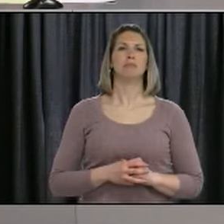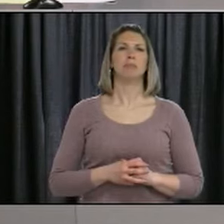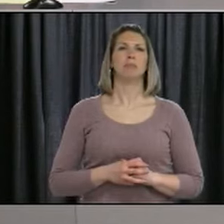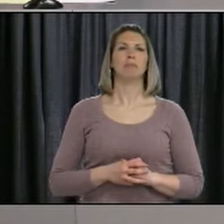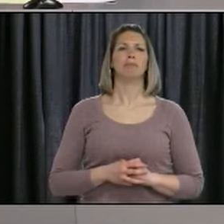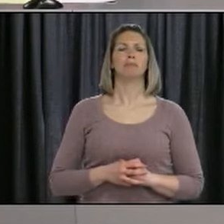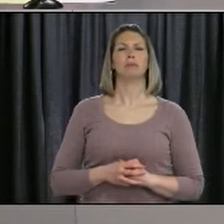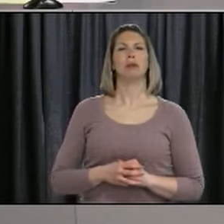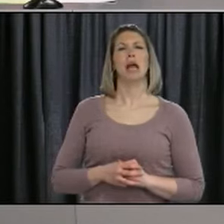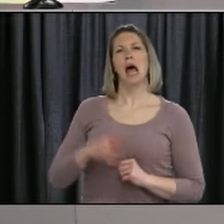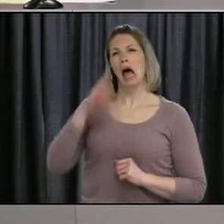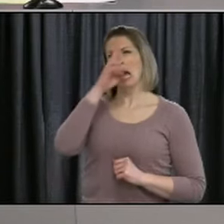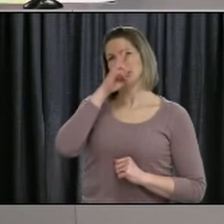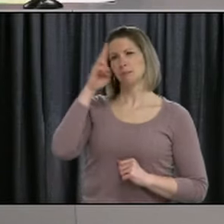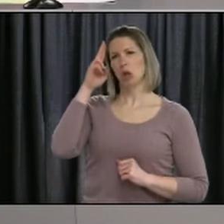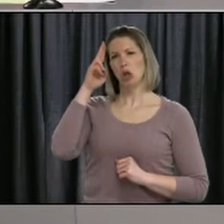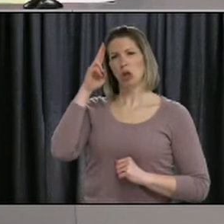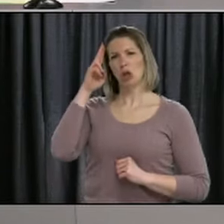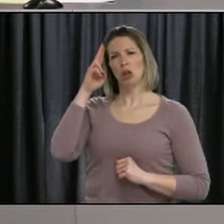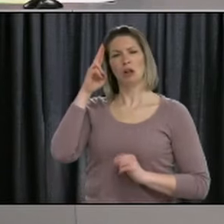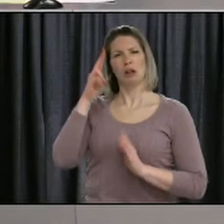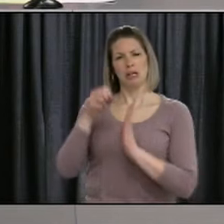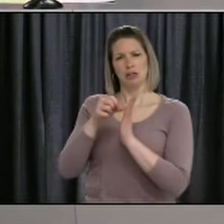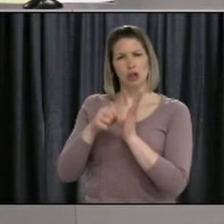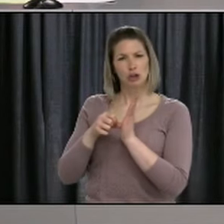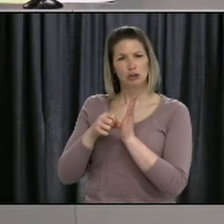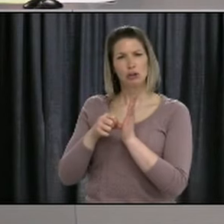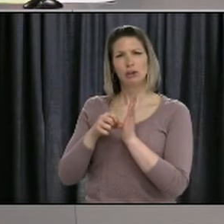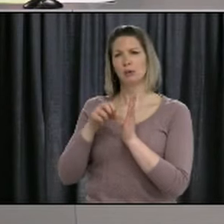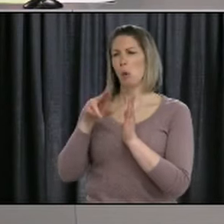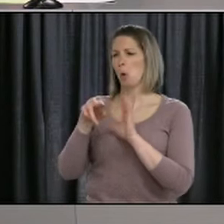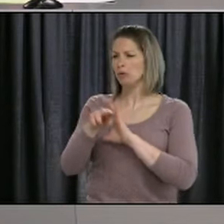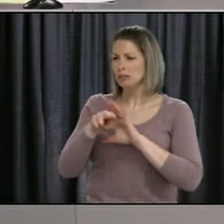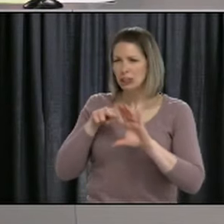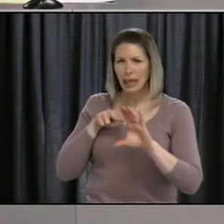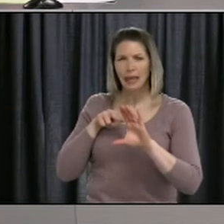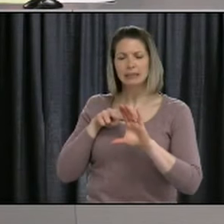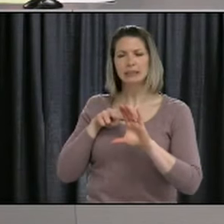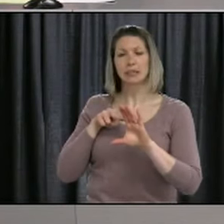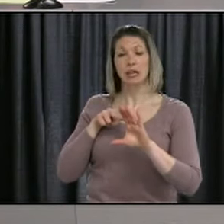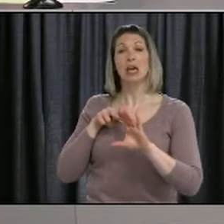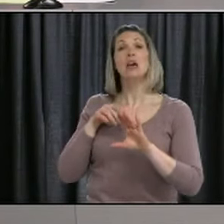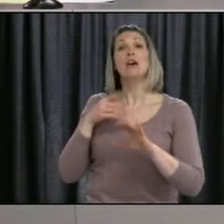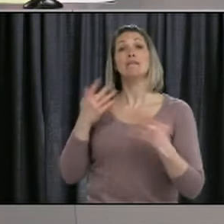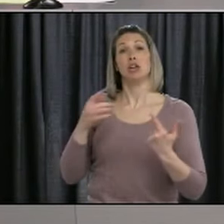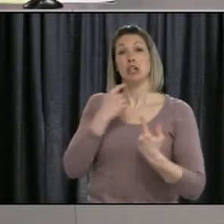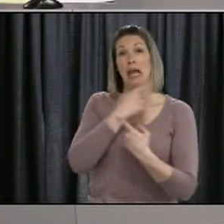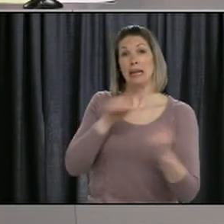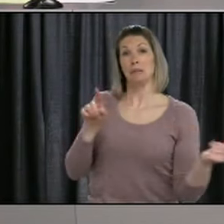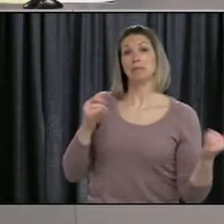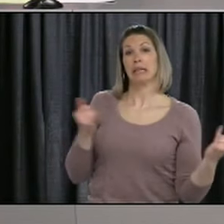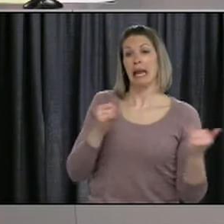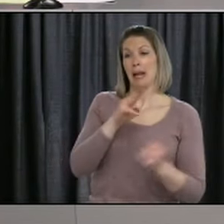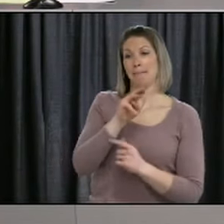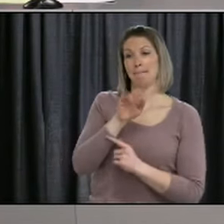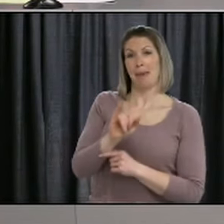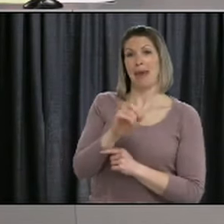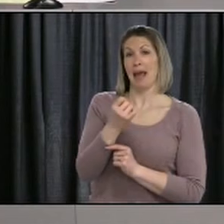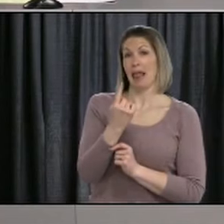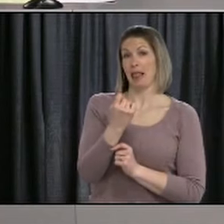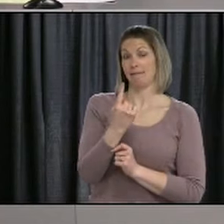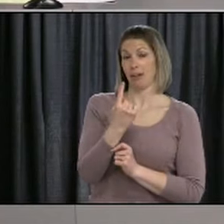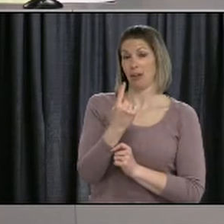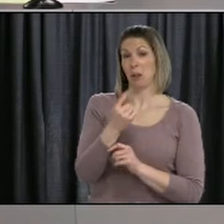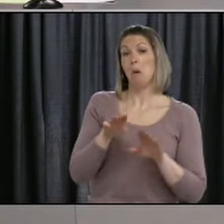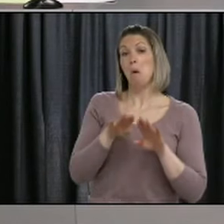procedures. So, does that mean, I guess, starting on May 11th, the health authorities can start rebooking people for their surgeries